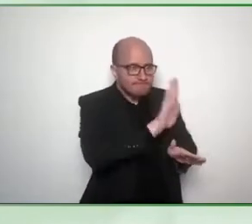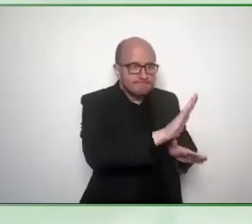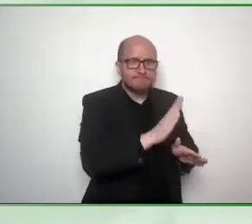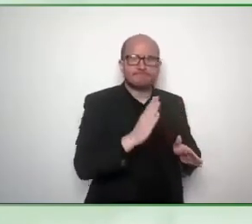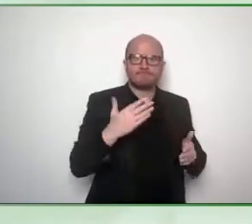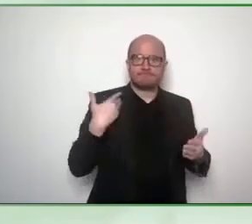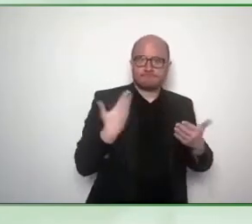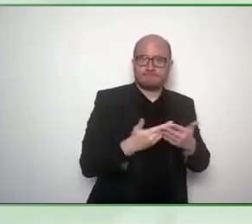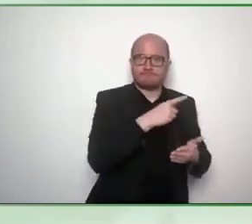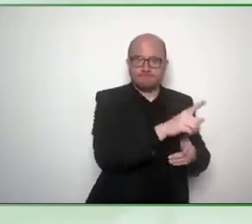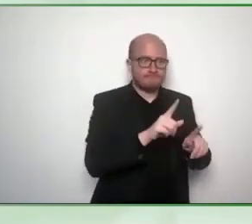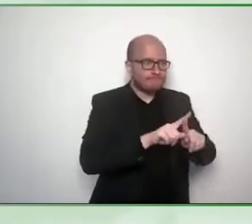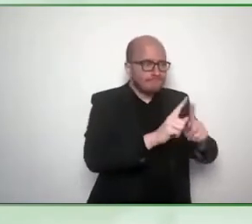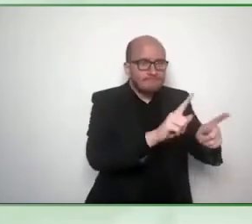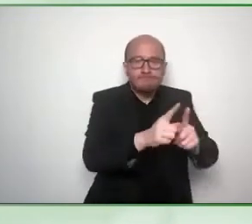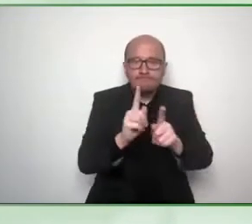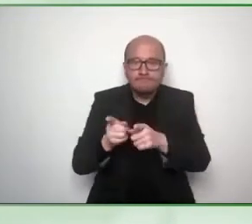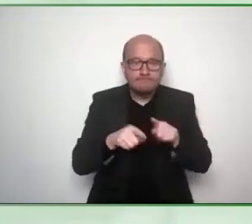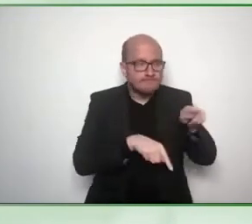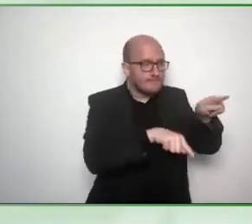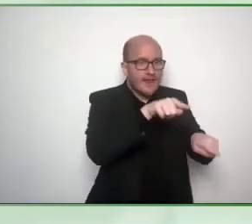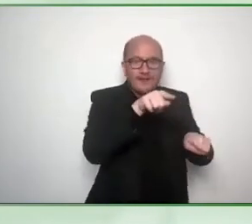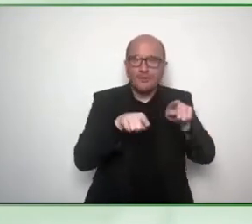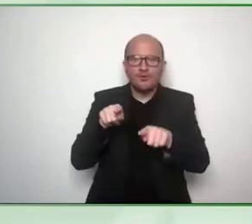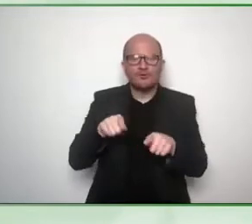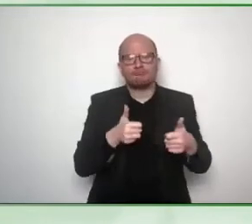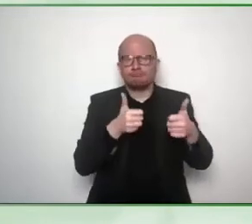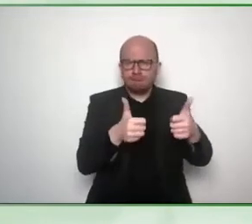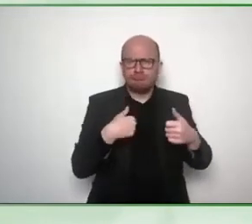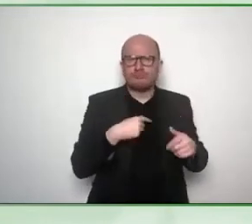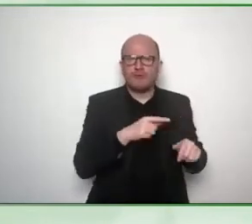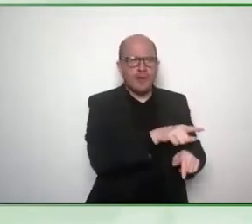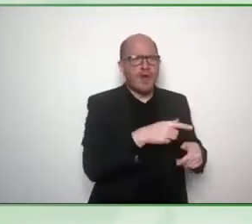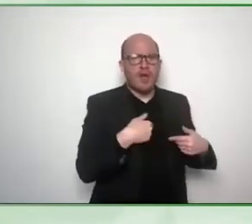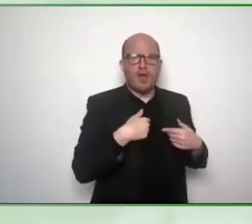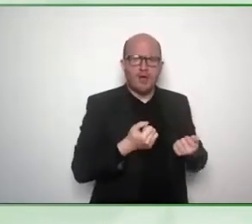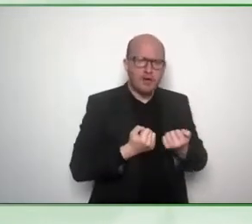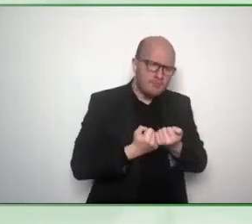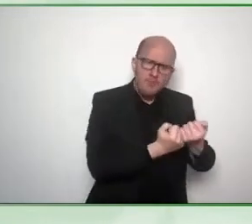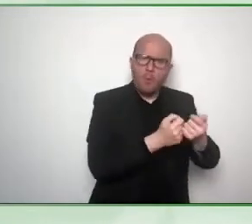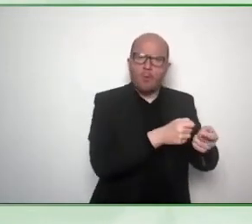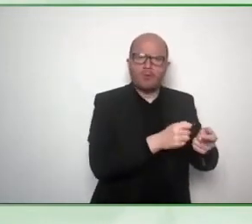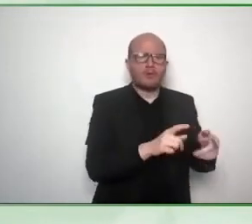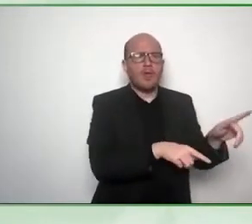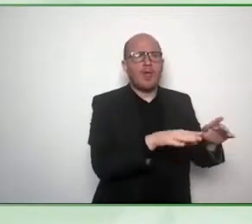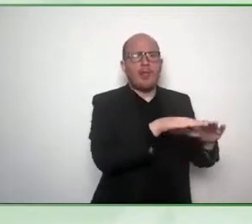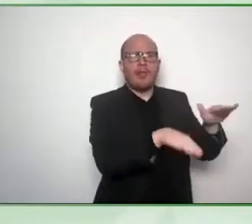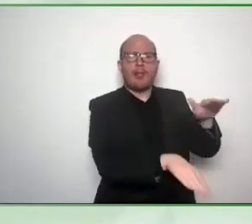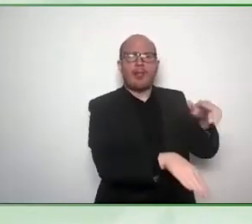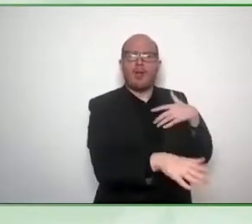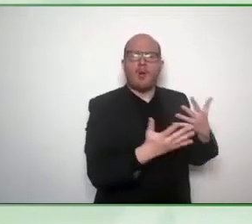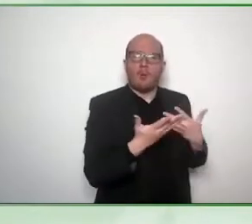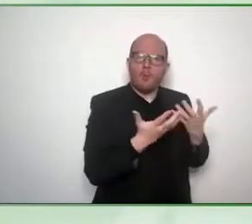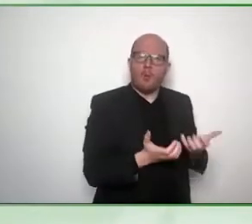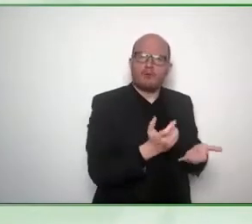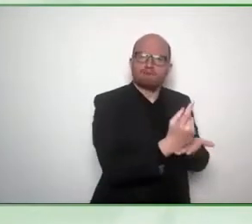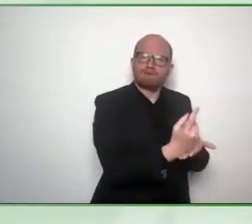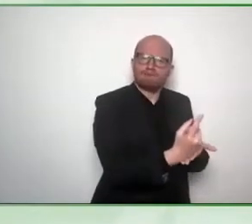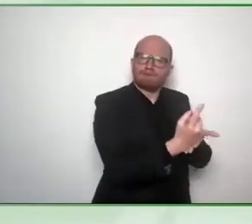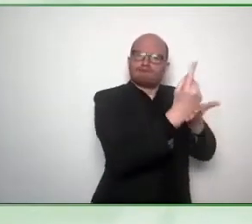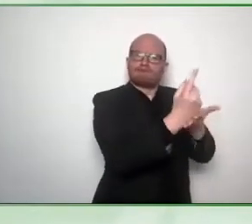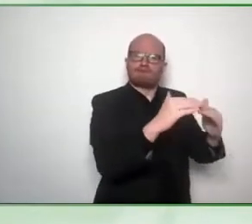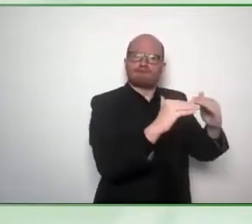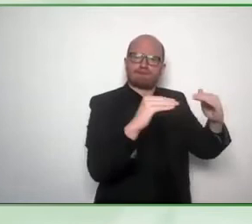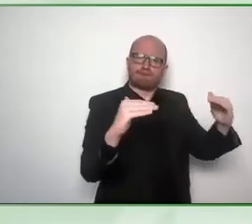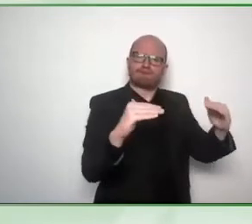well thank you that's quite an important focus for us as well so but what do you see as a as